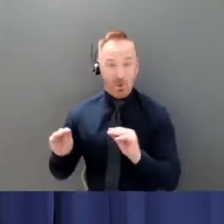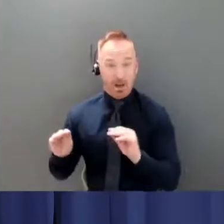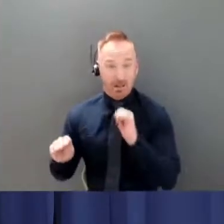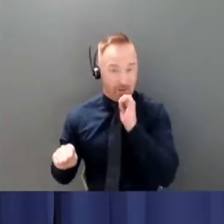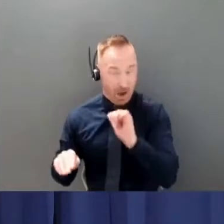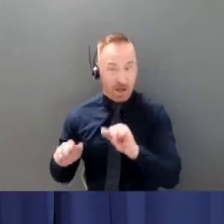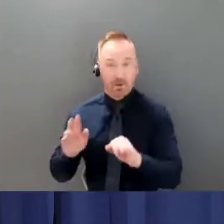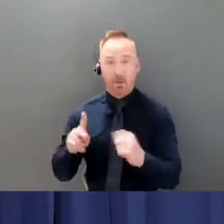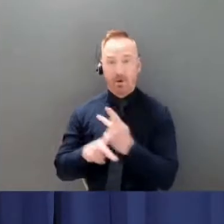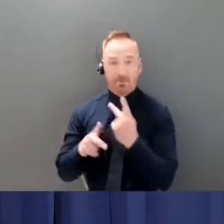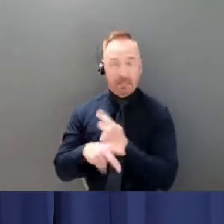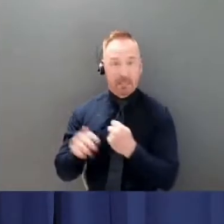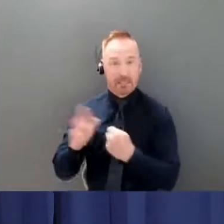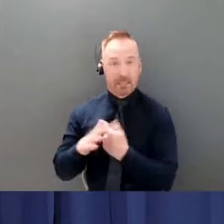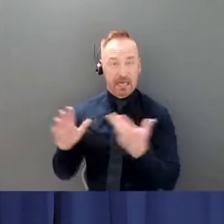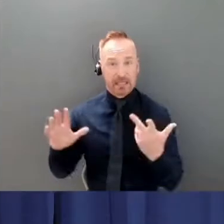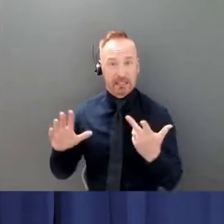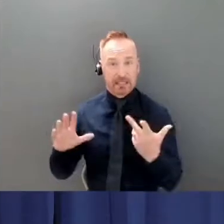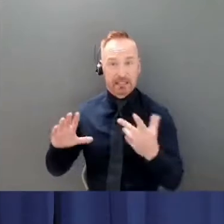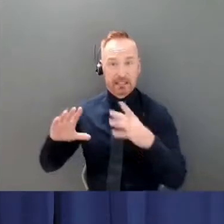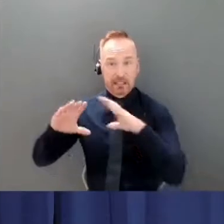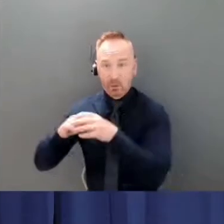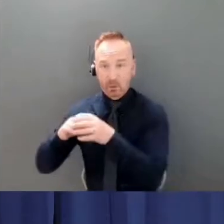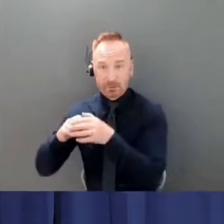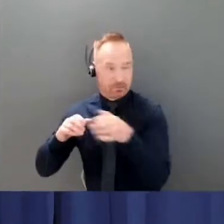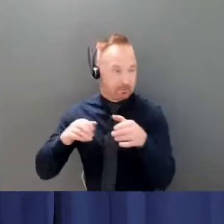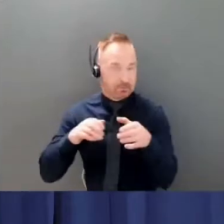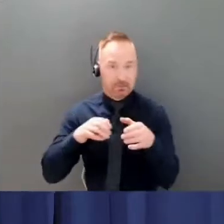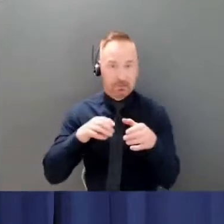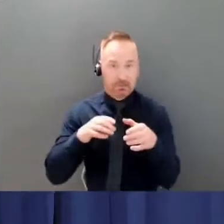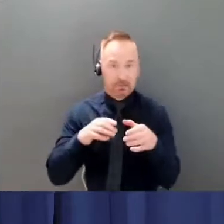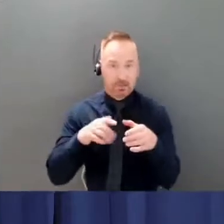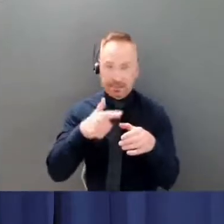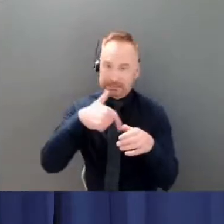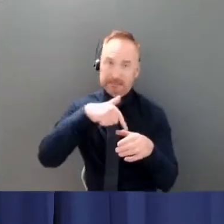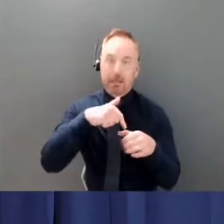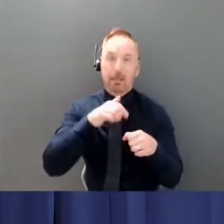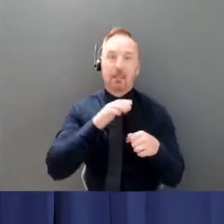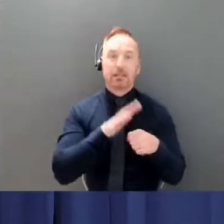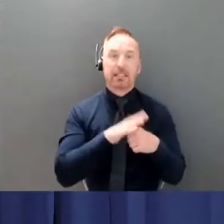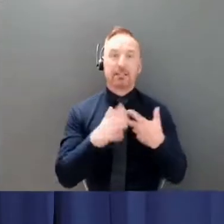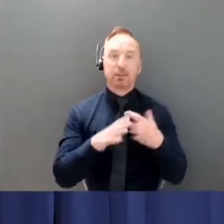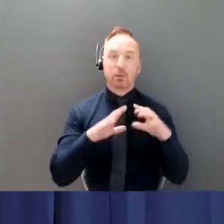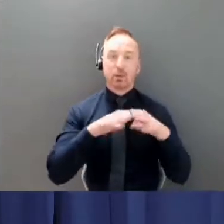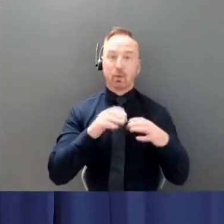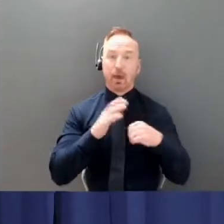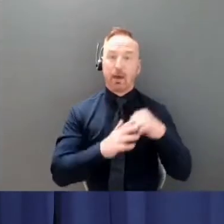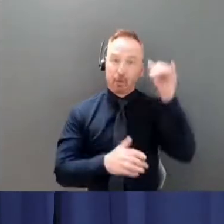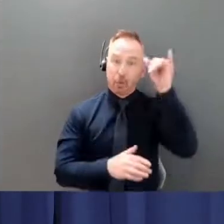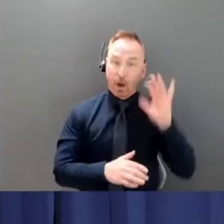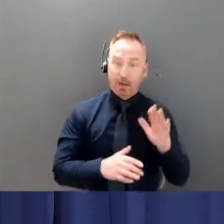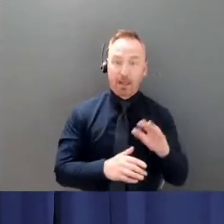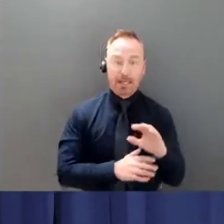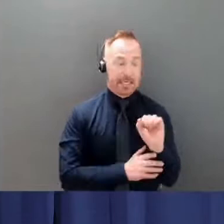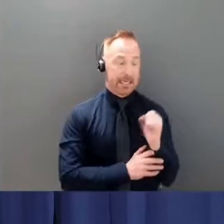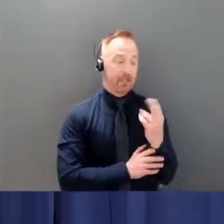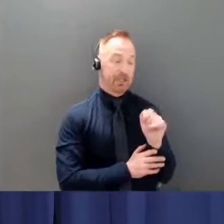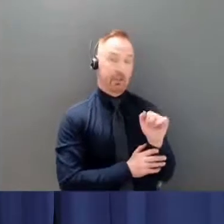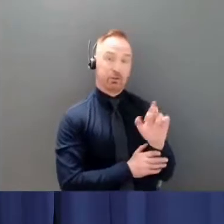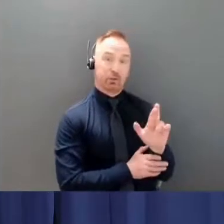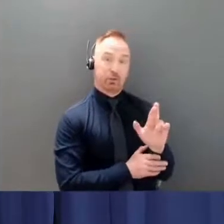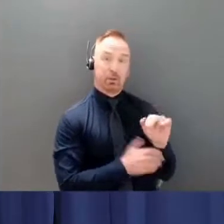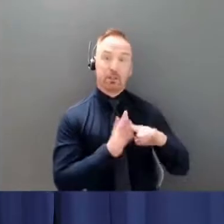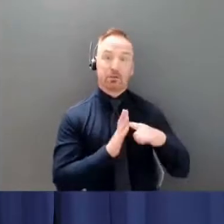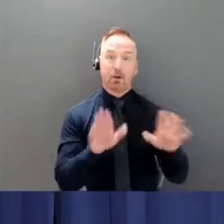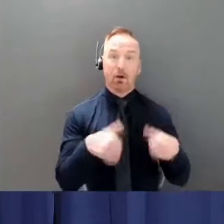further spread within this setting and within this population of Yukoners. In the shelter, we've begun offering COVID testing